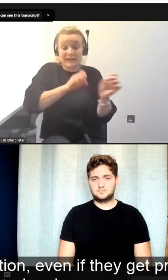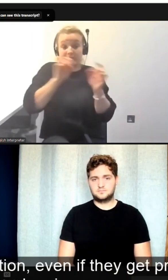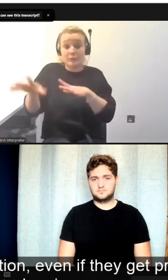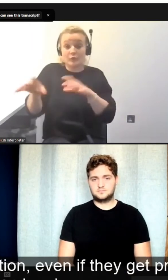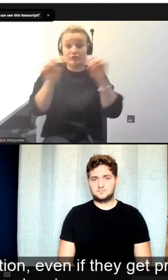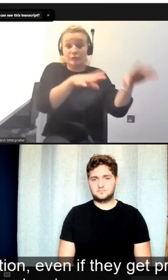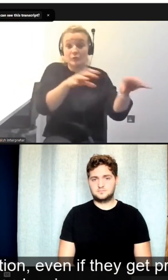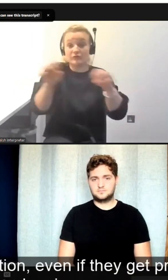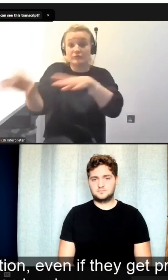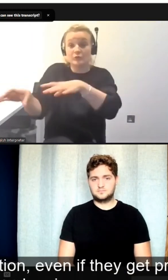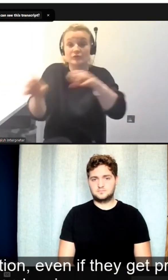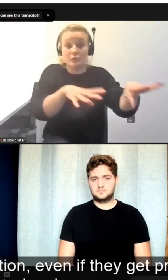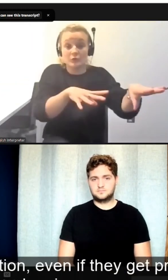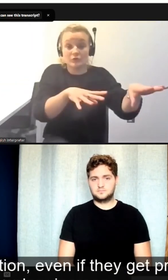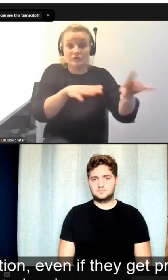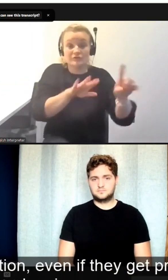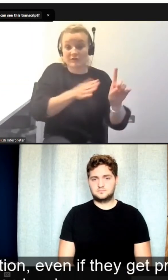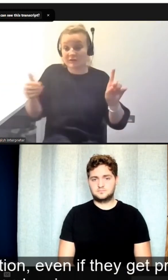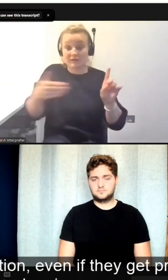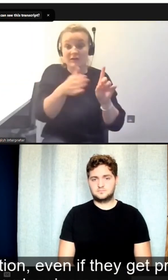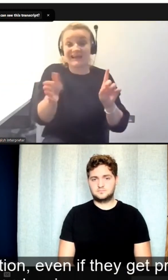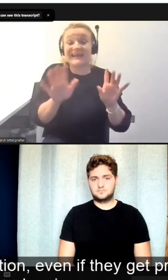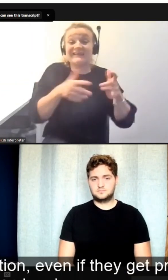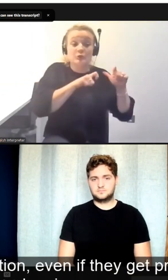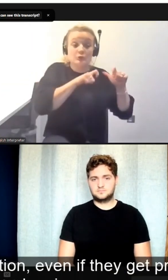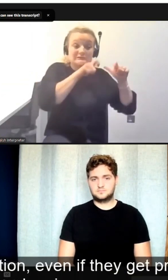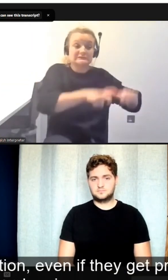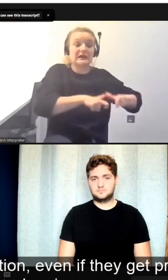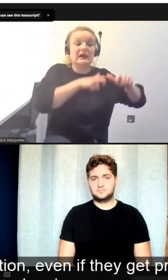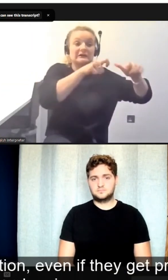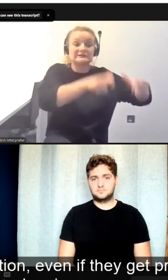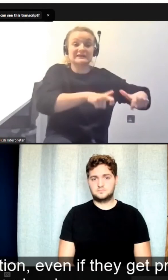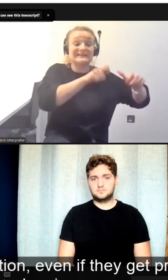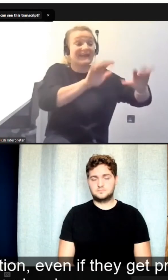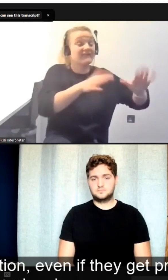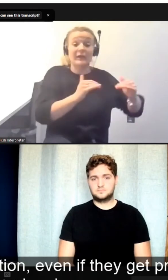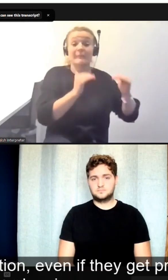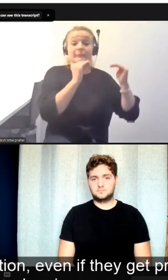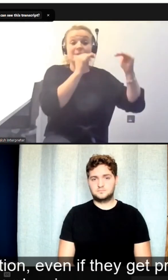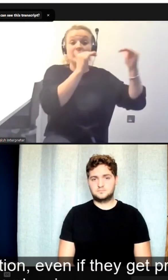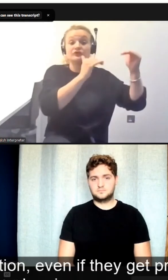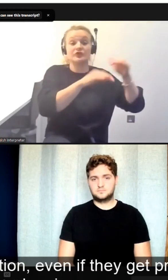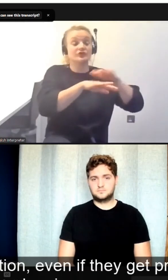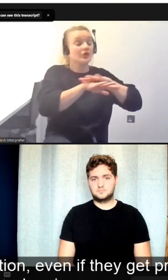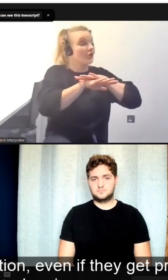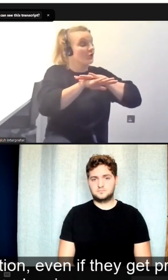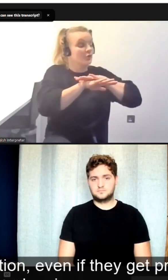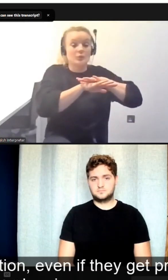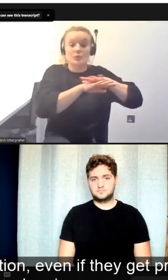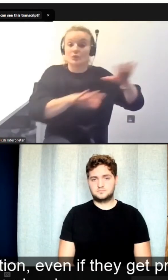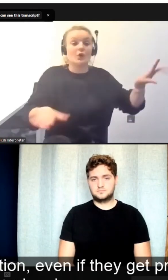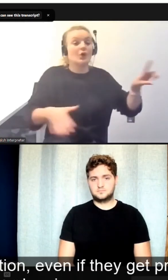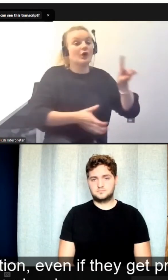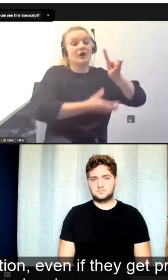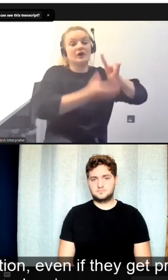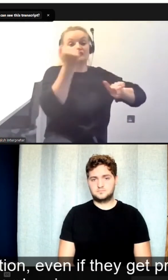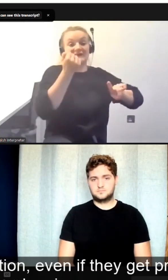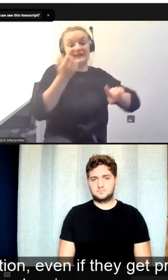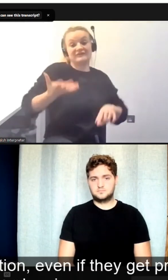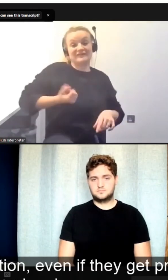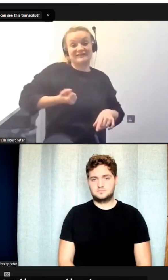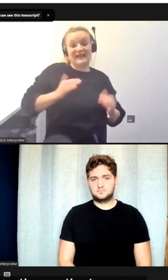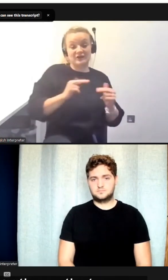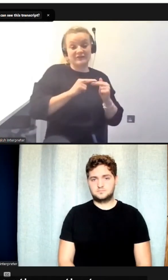People who stay in the same organization, even if they get promoted, will not achieve the same salary